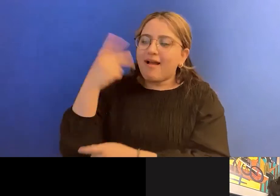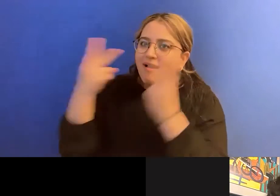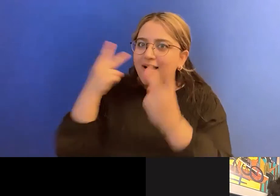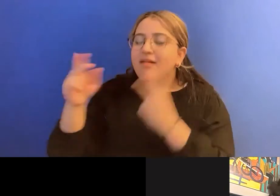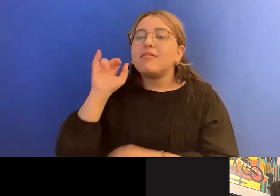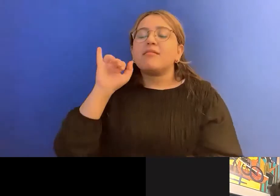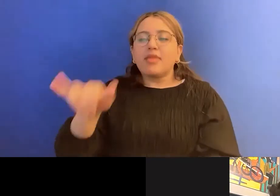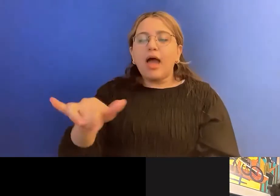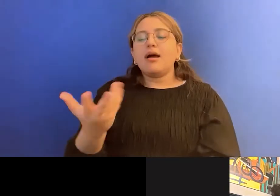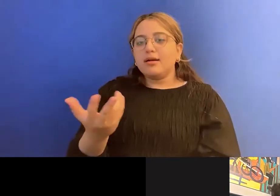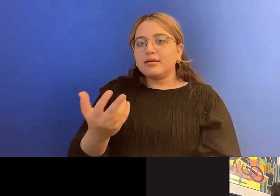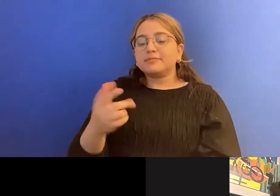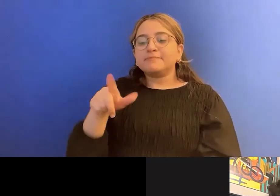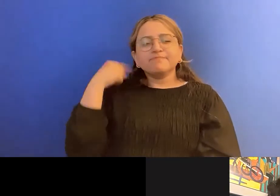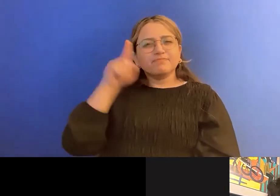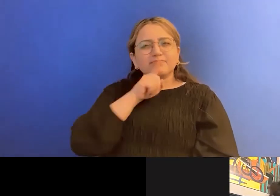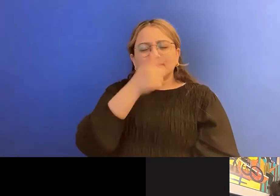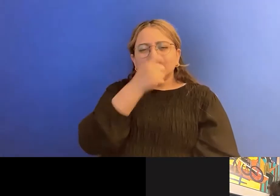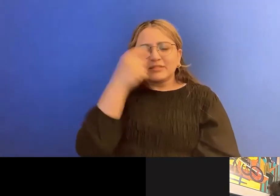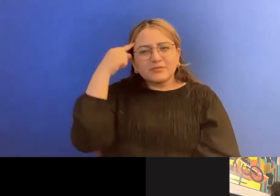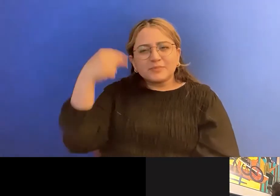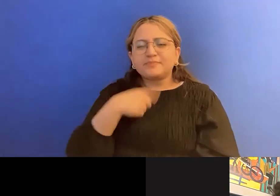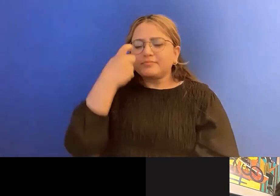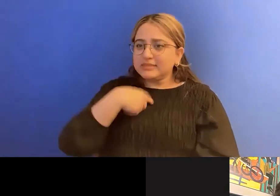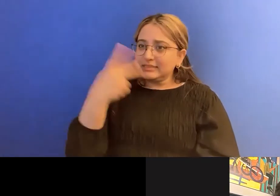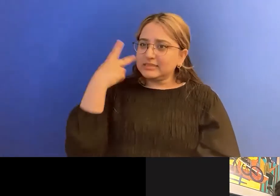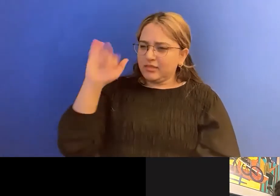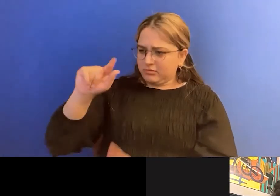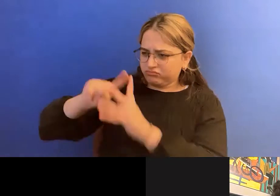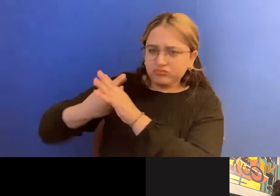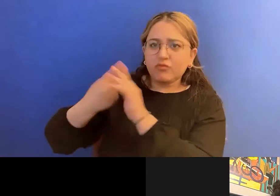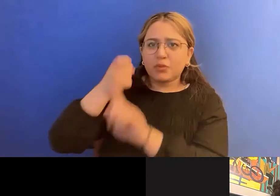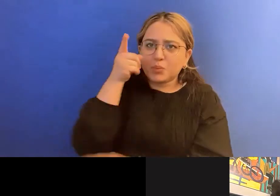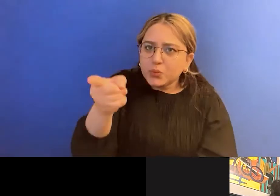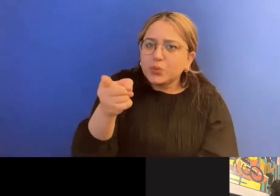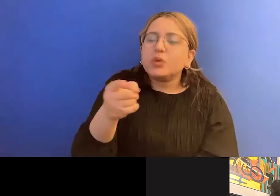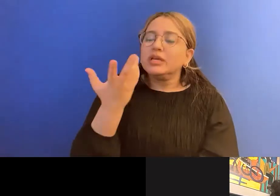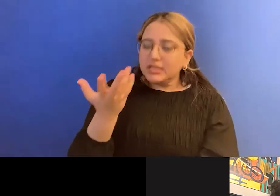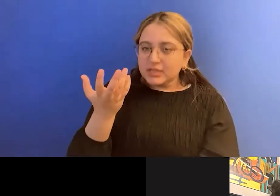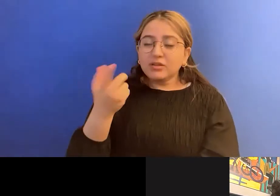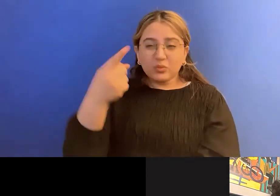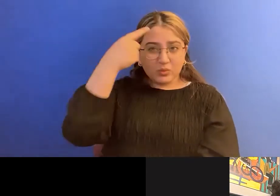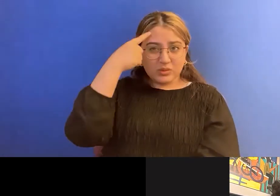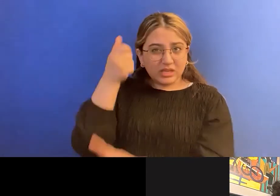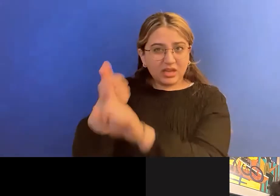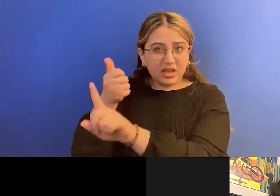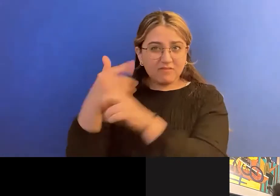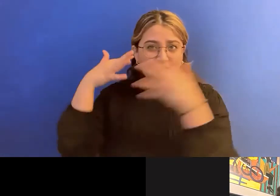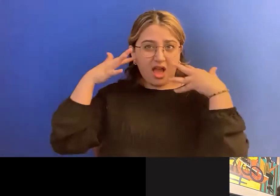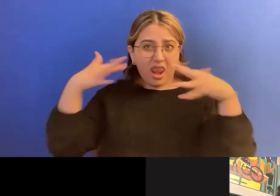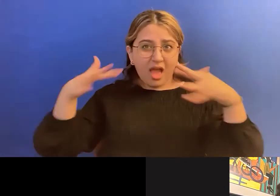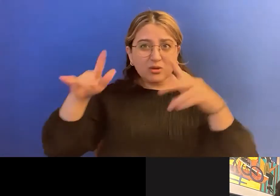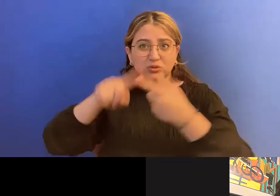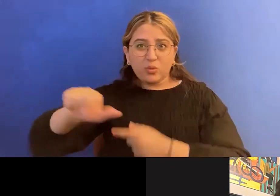because I, I see this concentration of it through you. Um, do you think it's loud, um, to the other